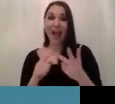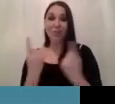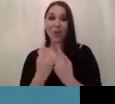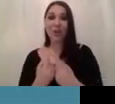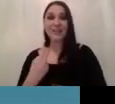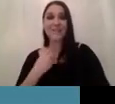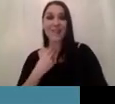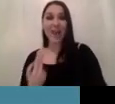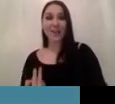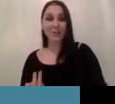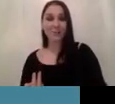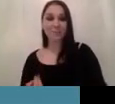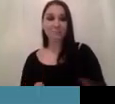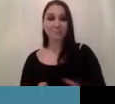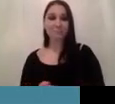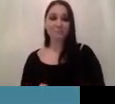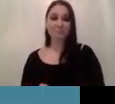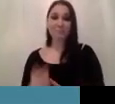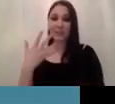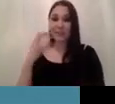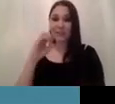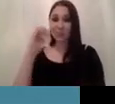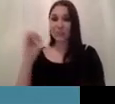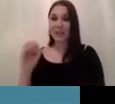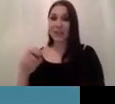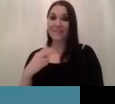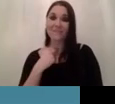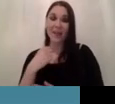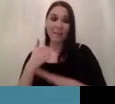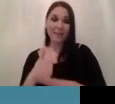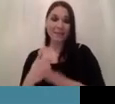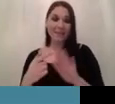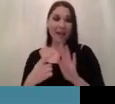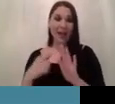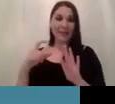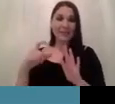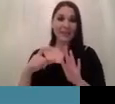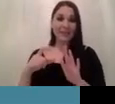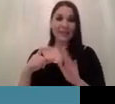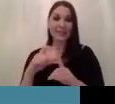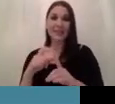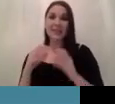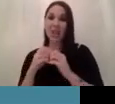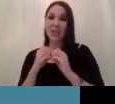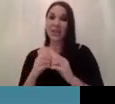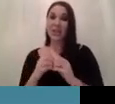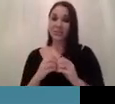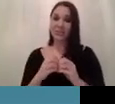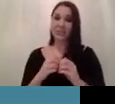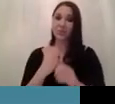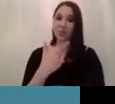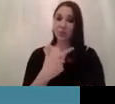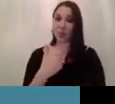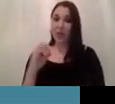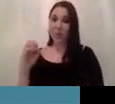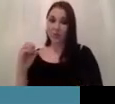find to back this up was that about 50 fail based on an idc study in 2019 but from my experience we're talking in